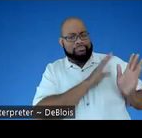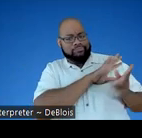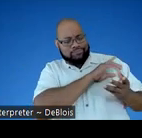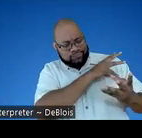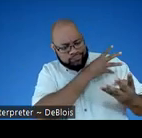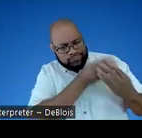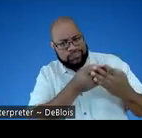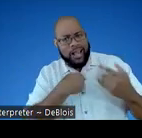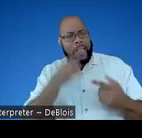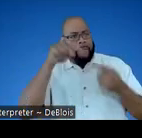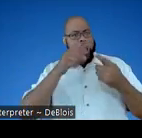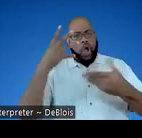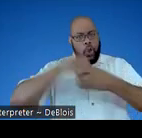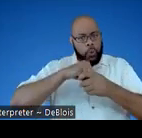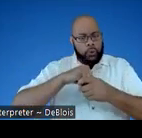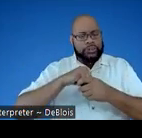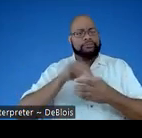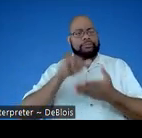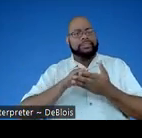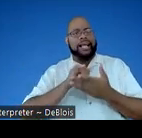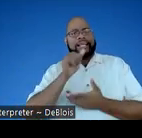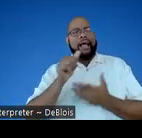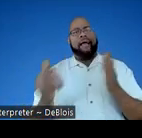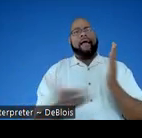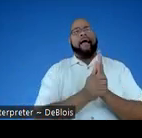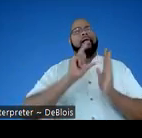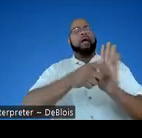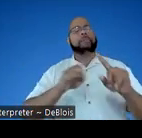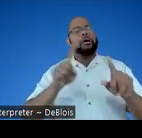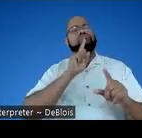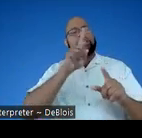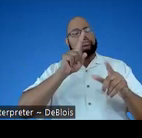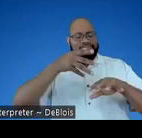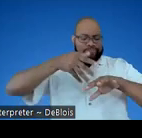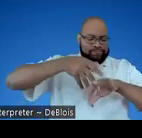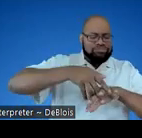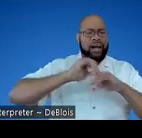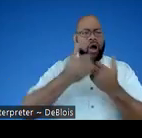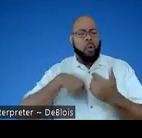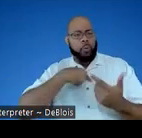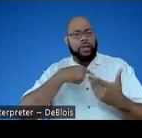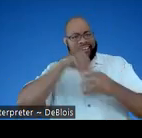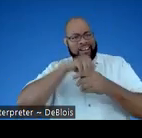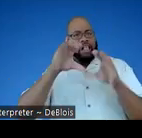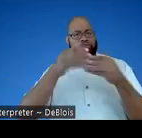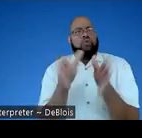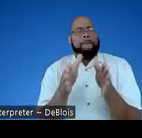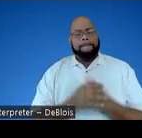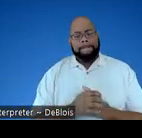I'm proactively thinking about inclusion and that it isn't an add on, but it is just the way we are within our classroom.